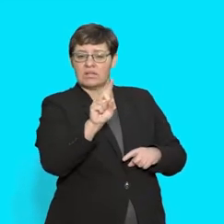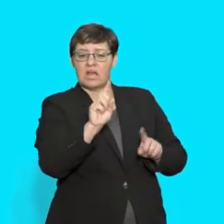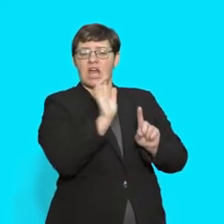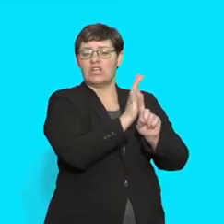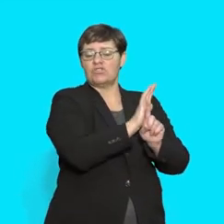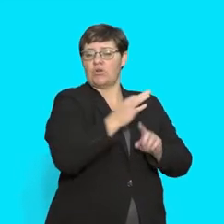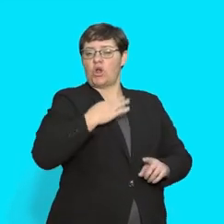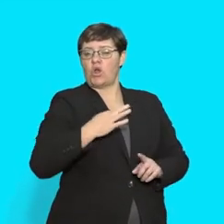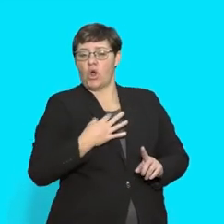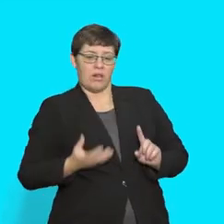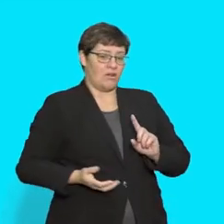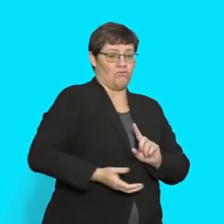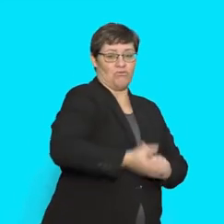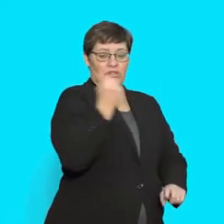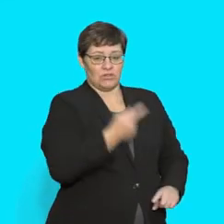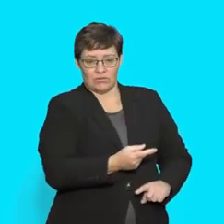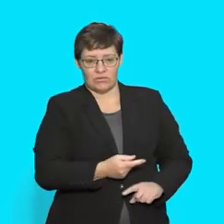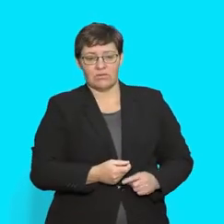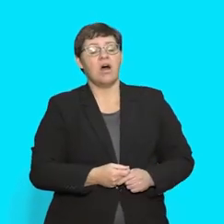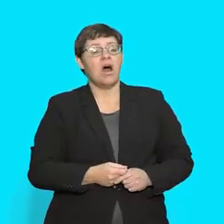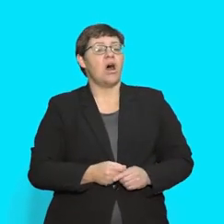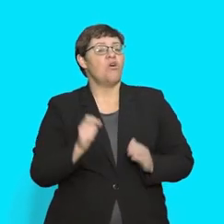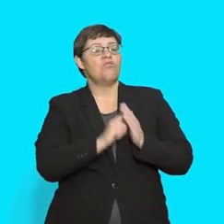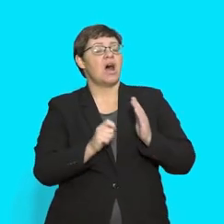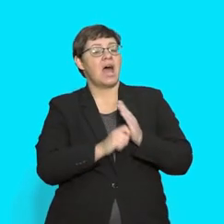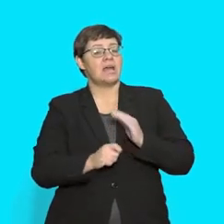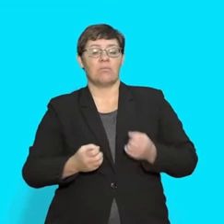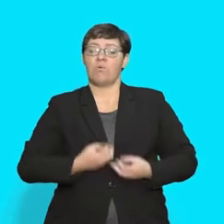Girl to the Rescue and writing a shape poem.